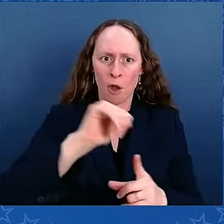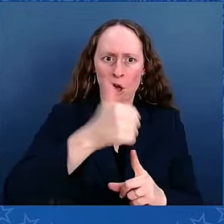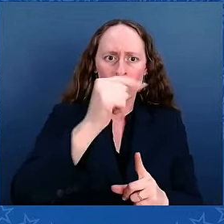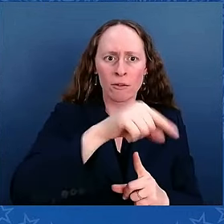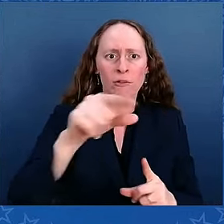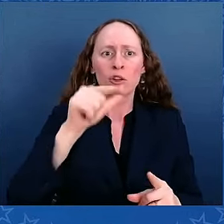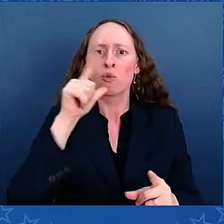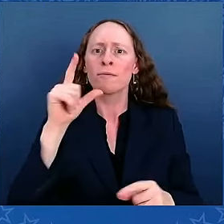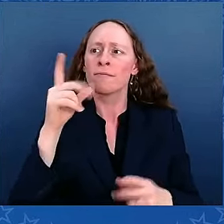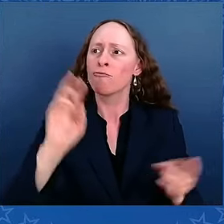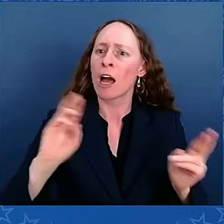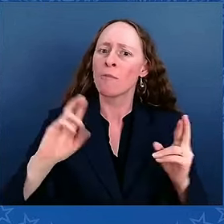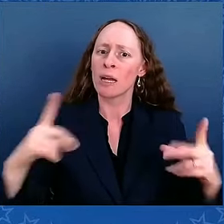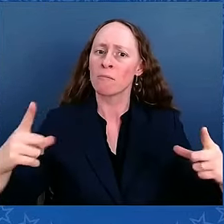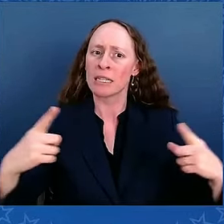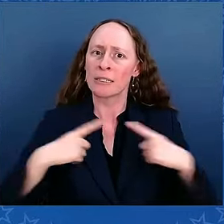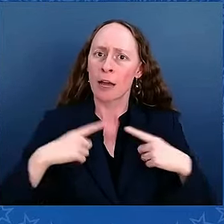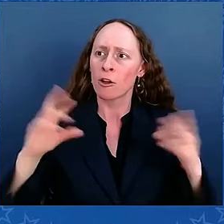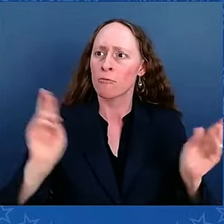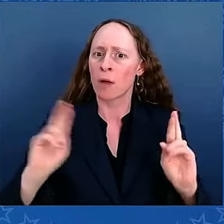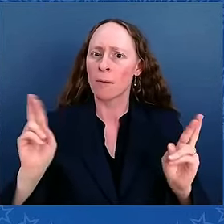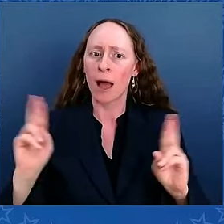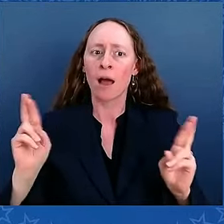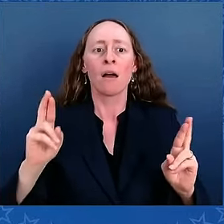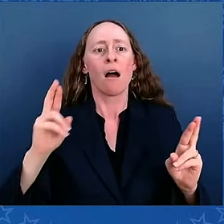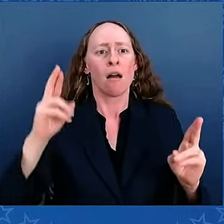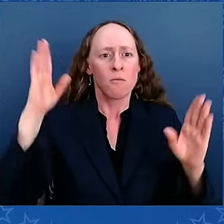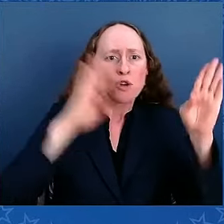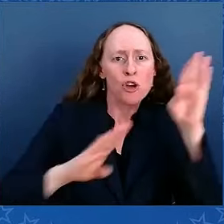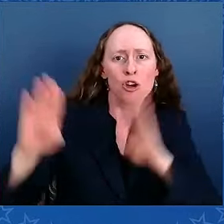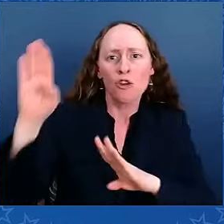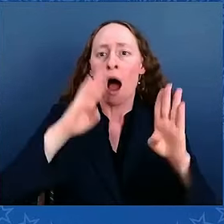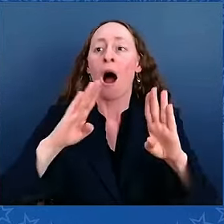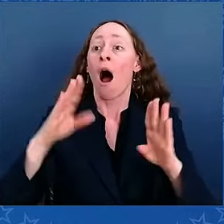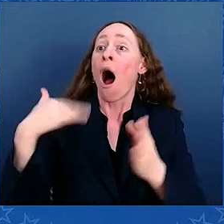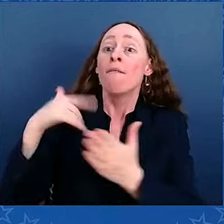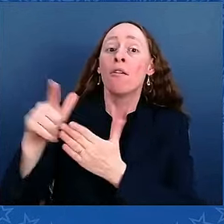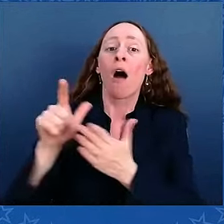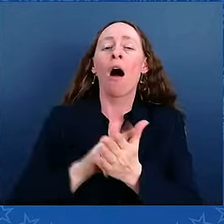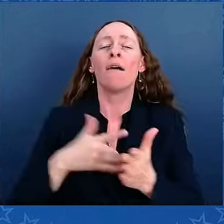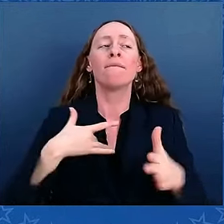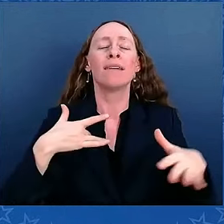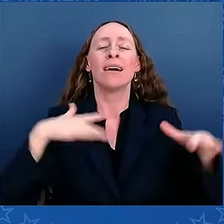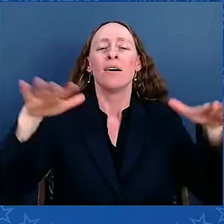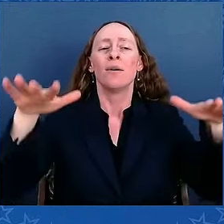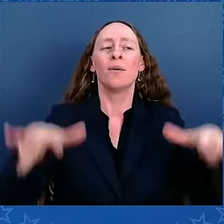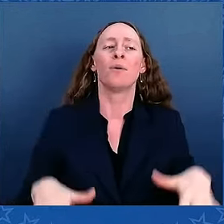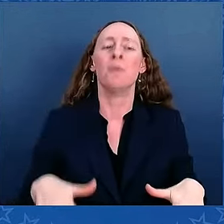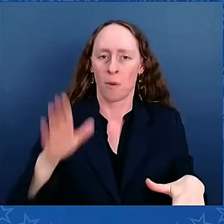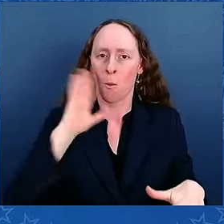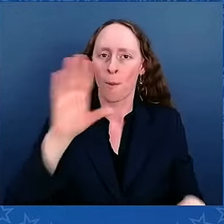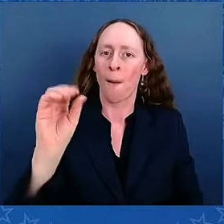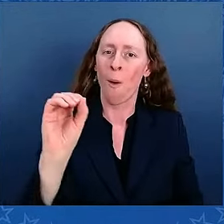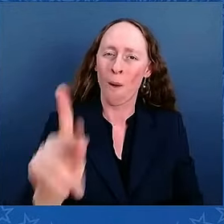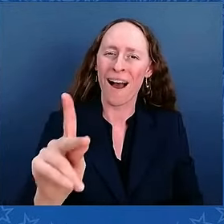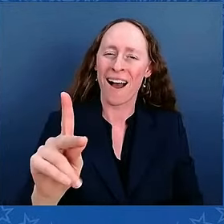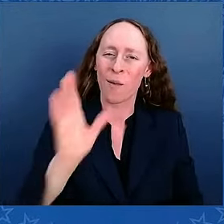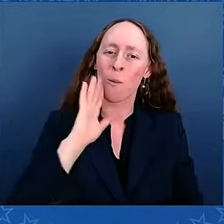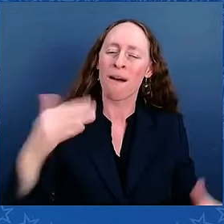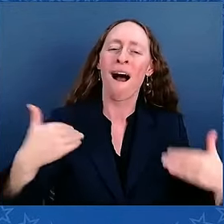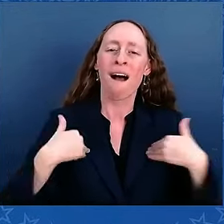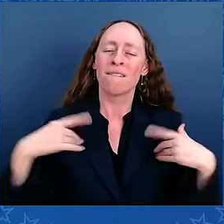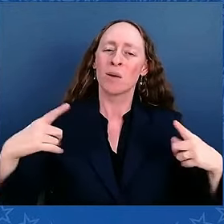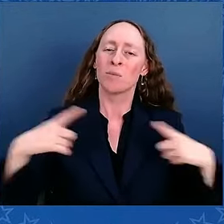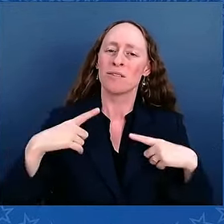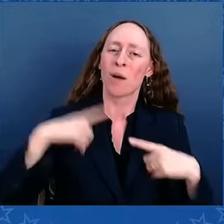with the dignity we all deserve. So on behalf of myself and the members of UFCW 1776, past and